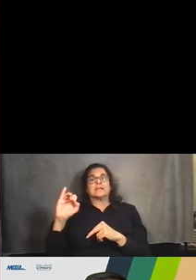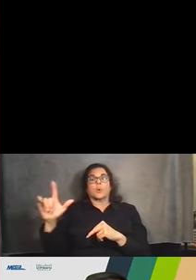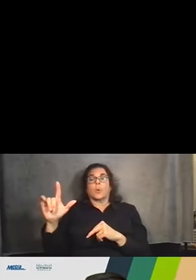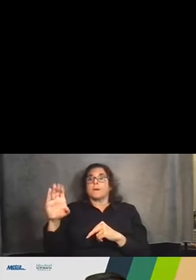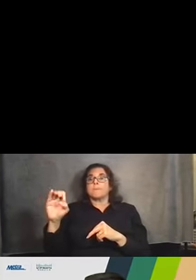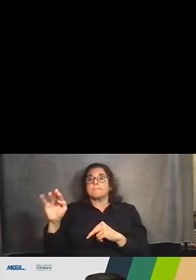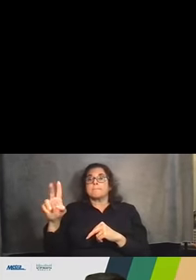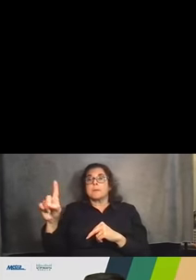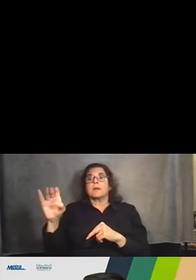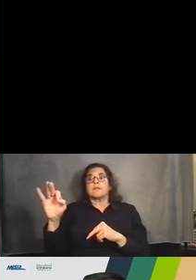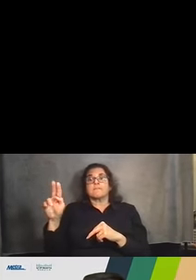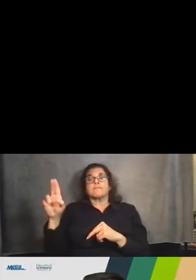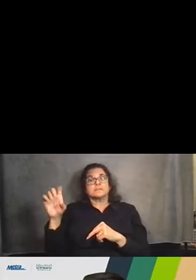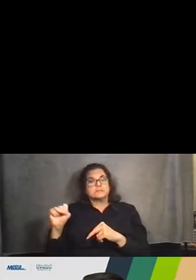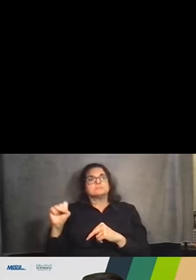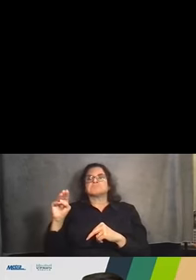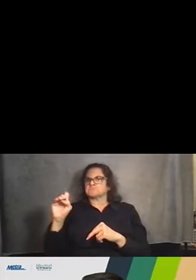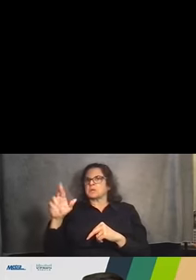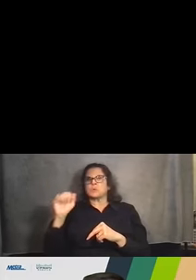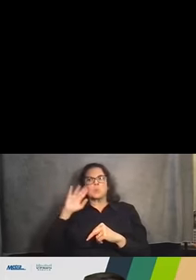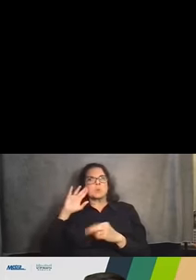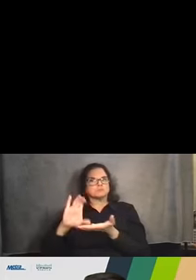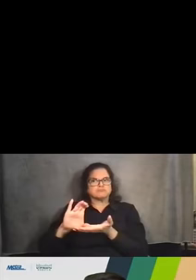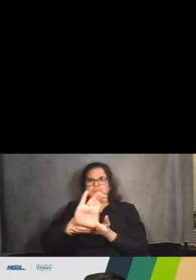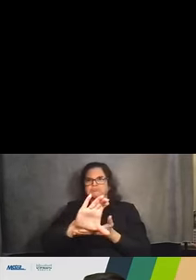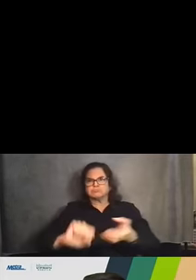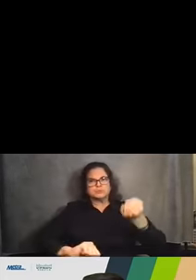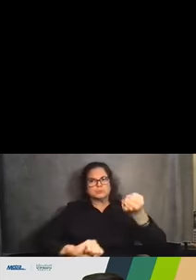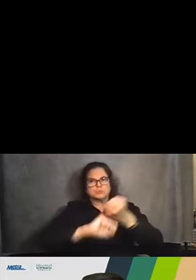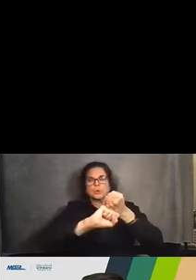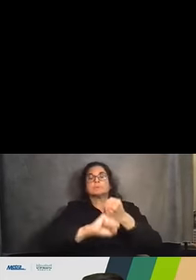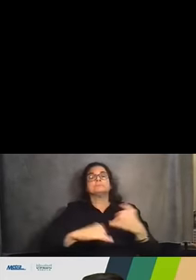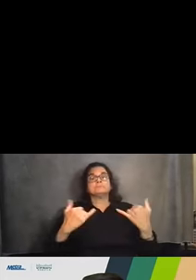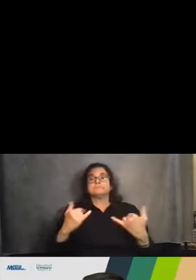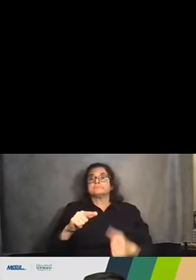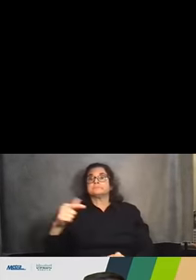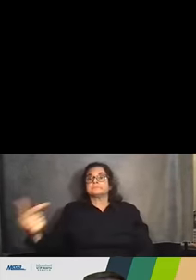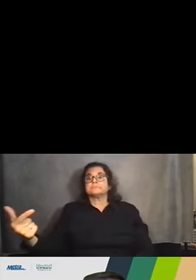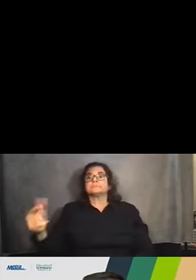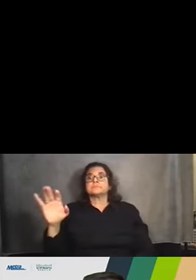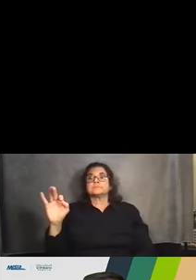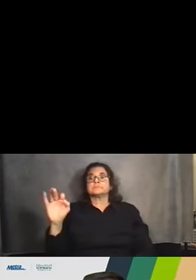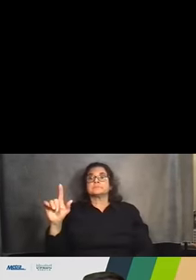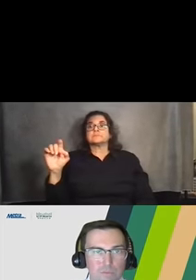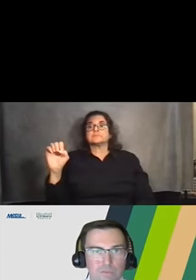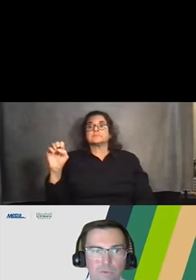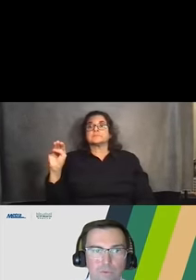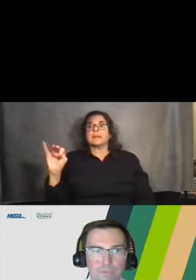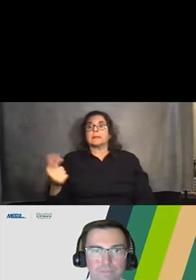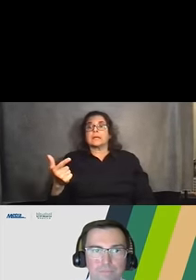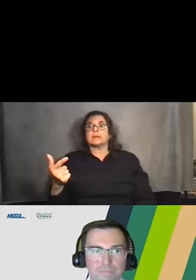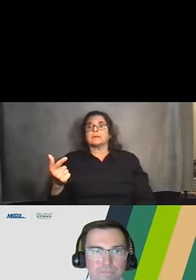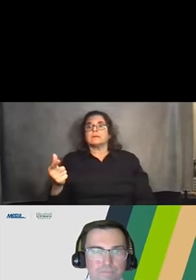project. With that, I will turn it over to Colin Fleming, my colleague here, to talk a little bit about what to expect moving